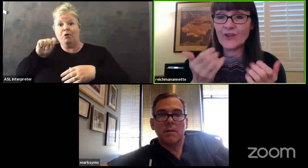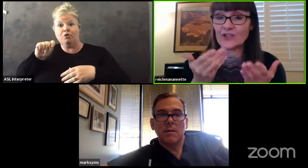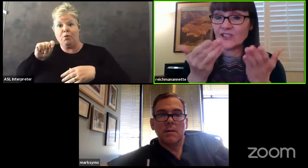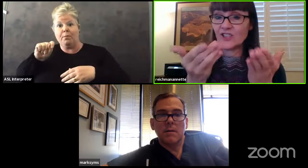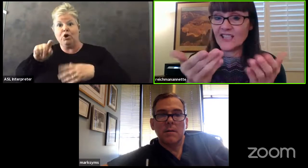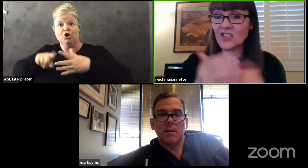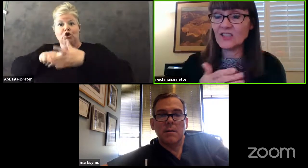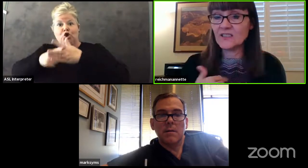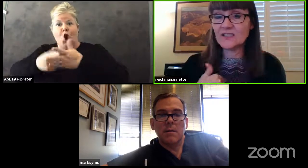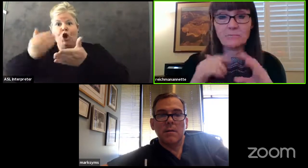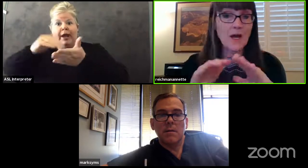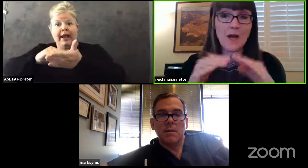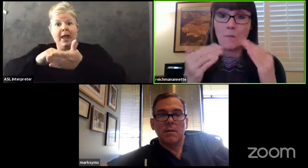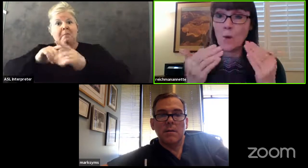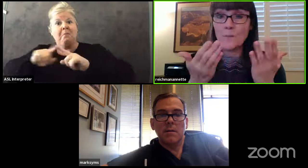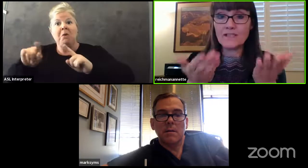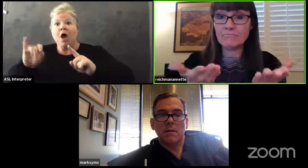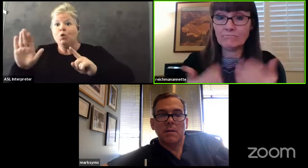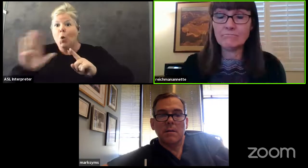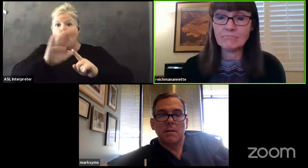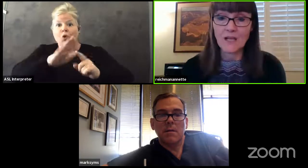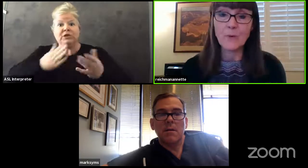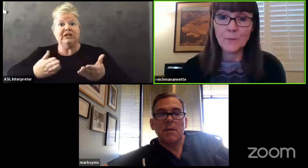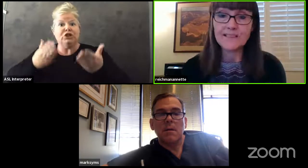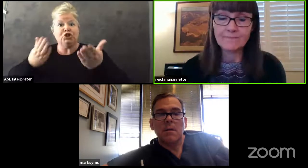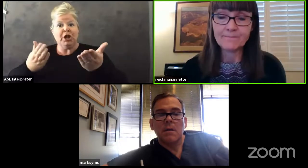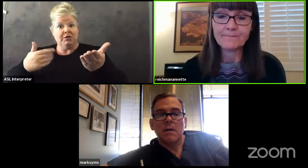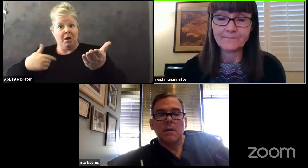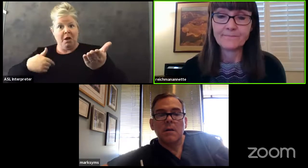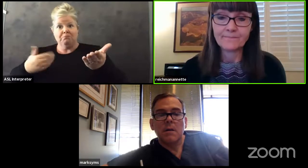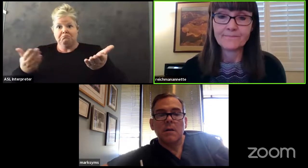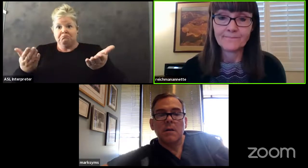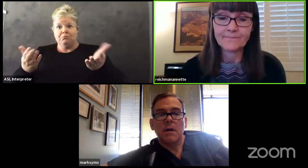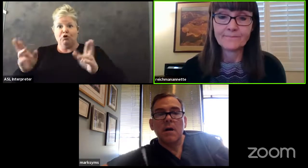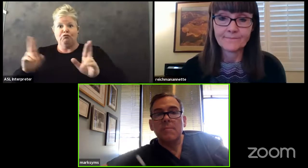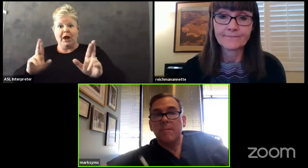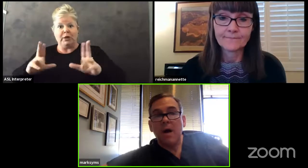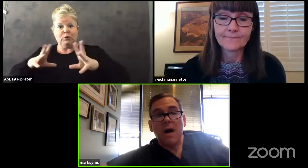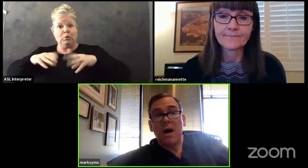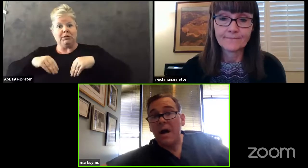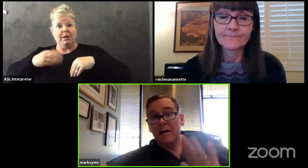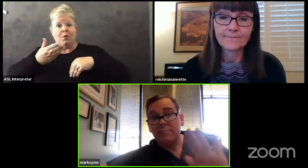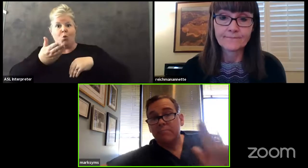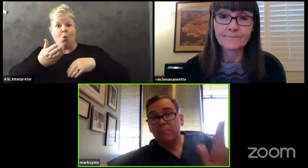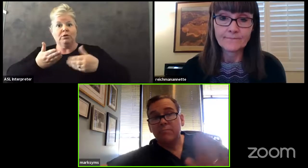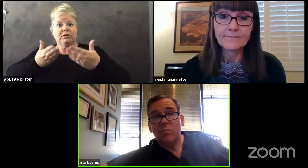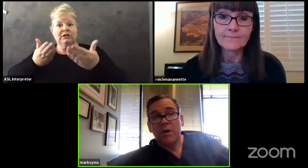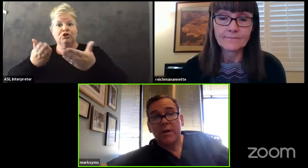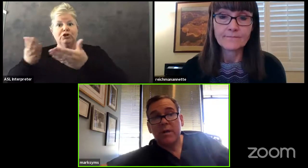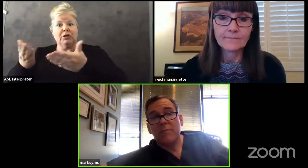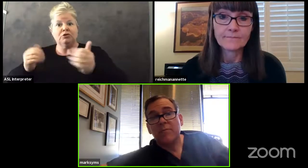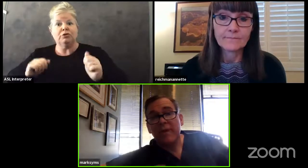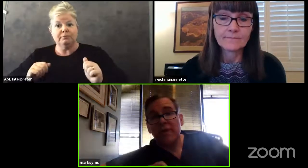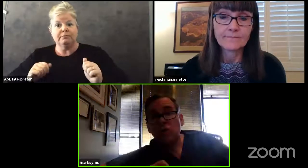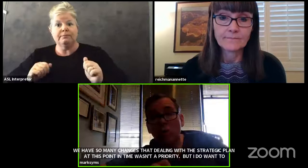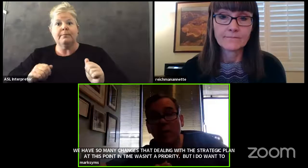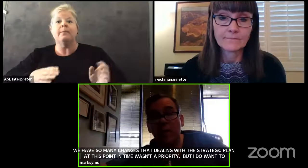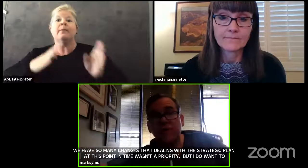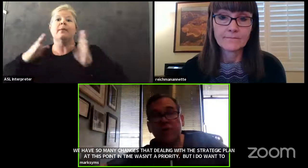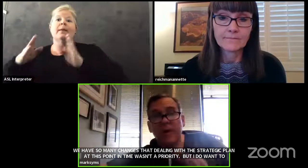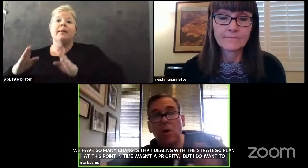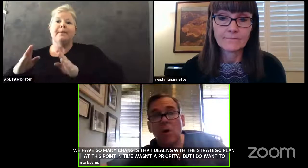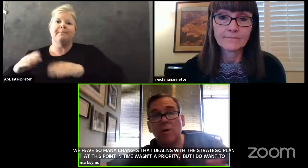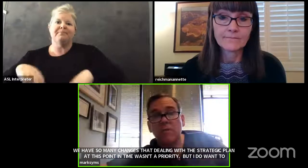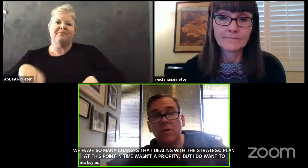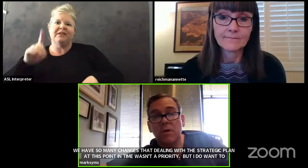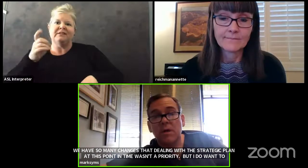have other suggestions i'm open i'm open um i i want to compliment and totally